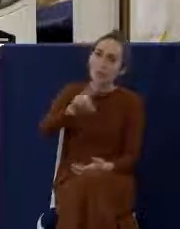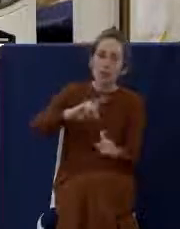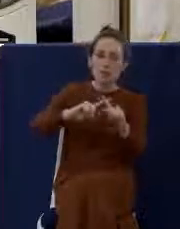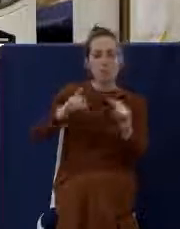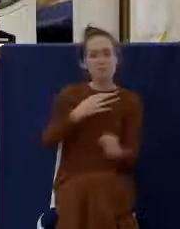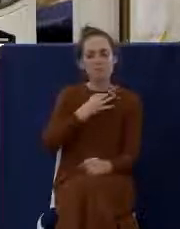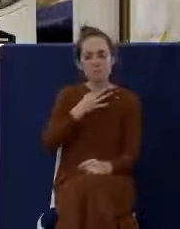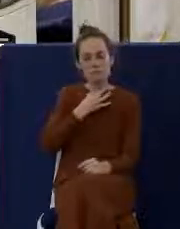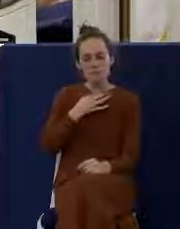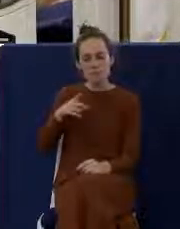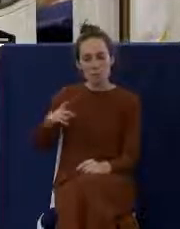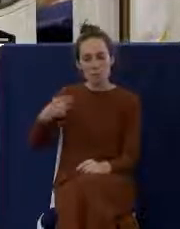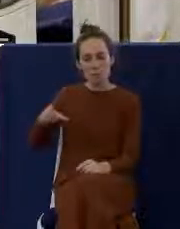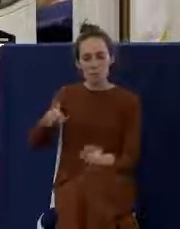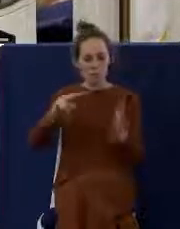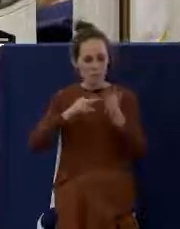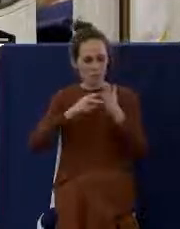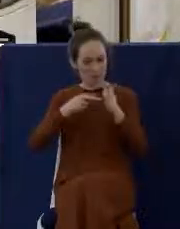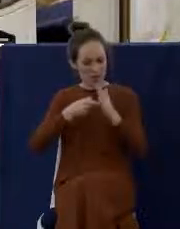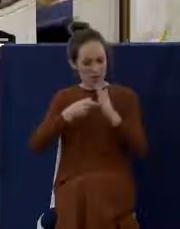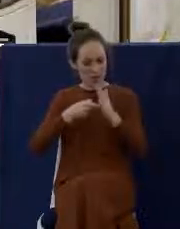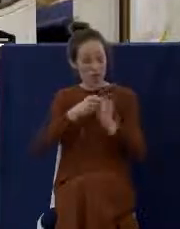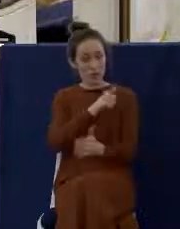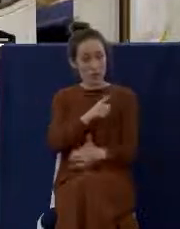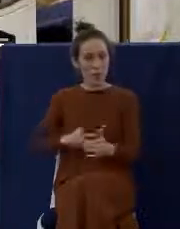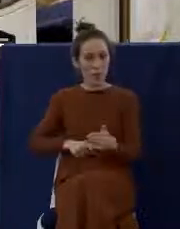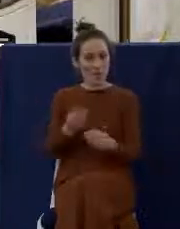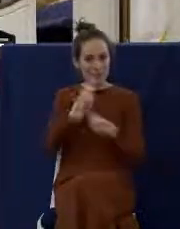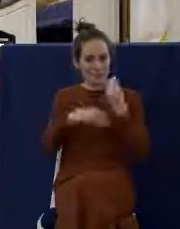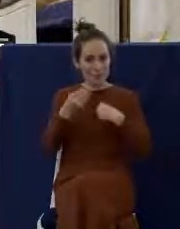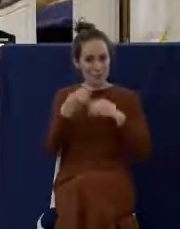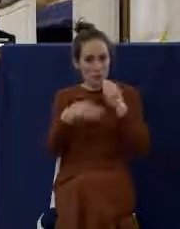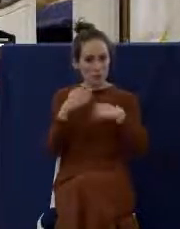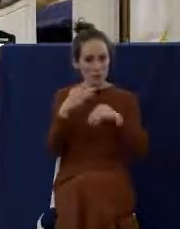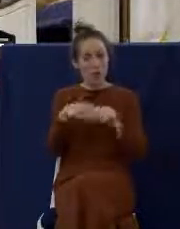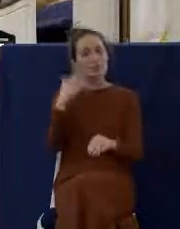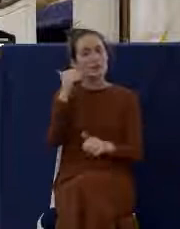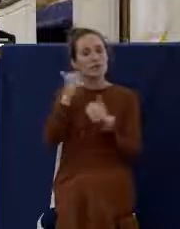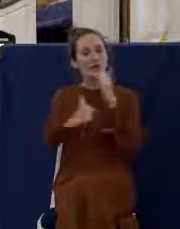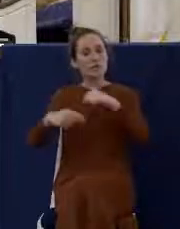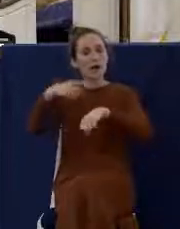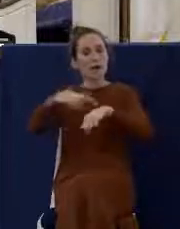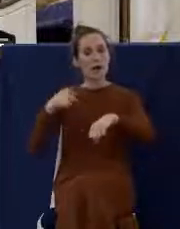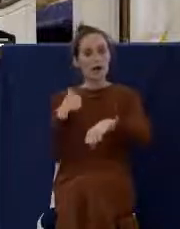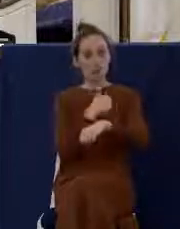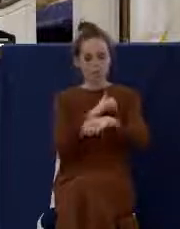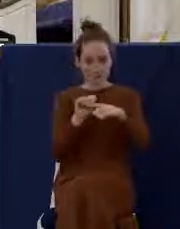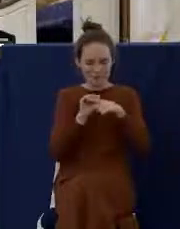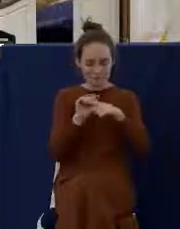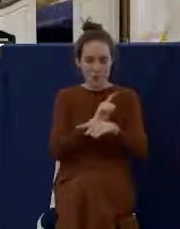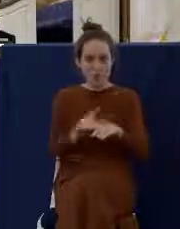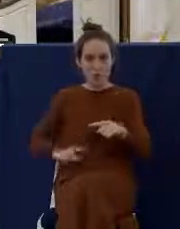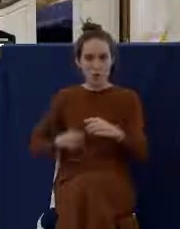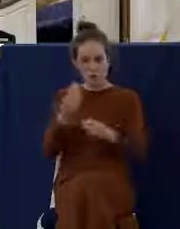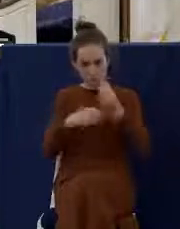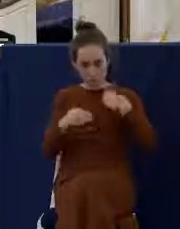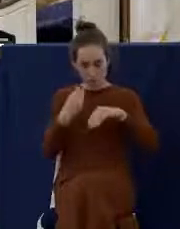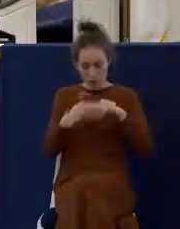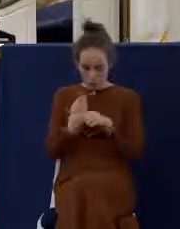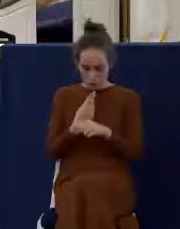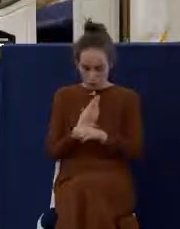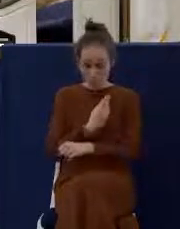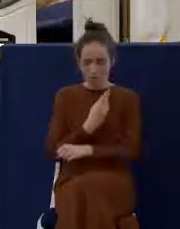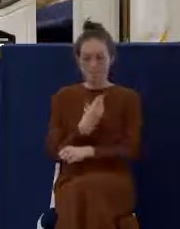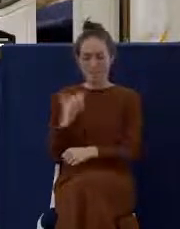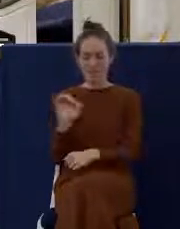including in this the idea of the Lord's Supper? Because every time we take the Lord's Supper, there's a sense in which we see Jesus Christ in front of